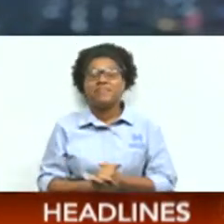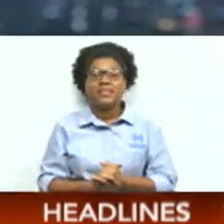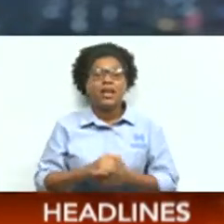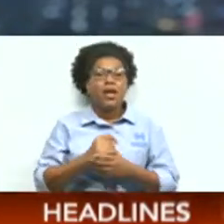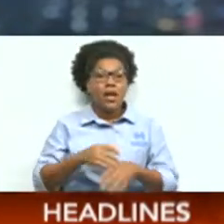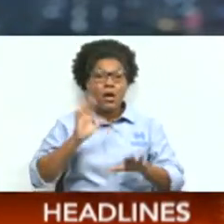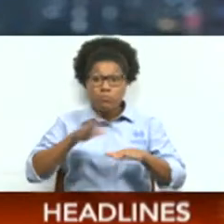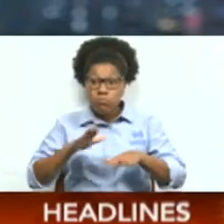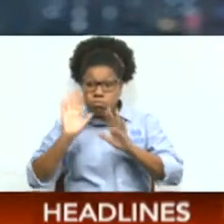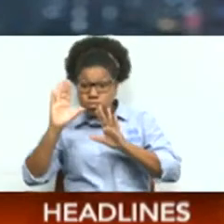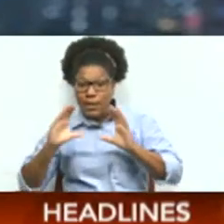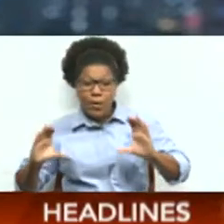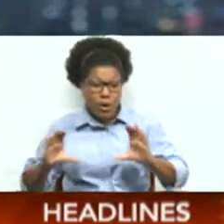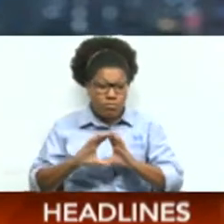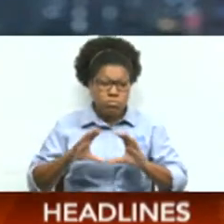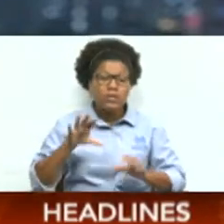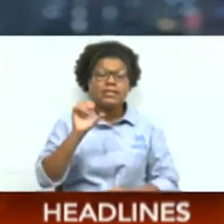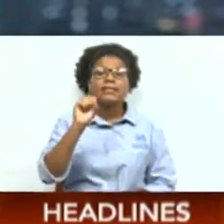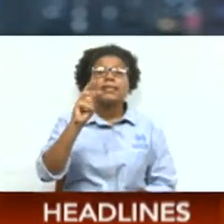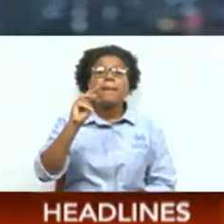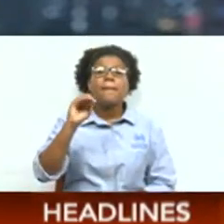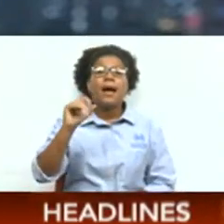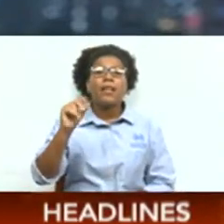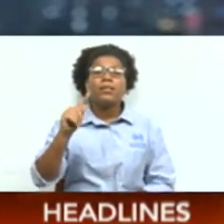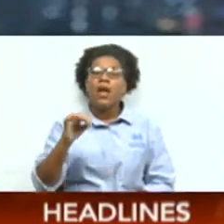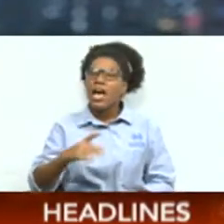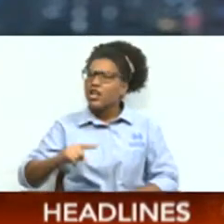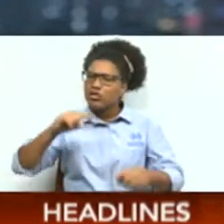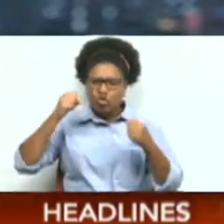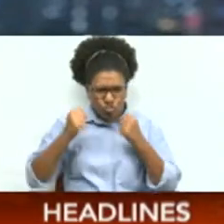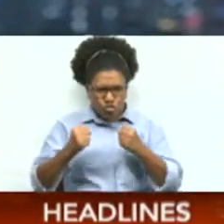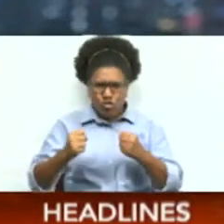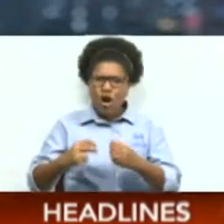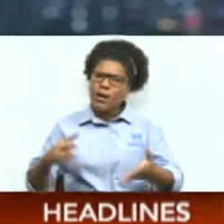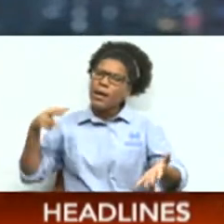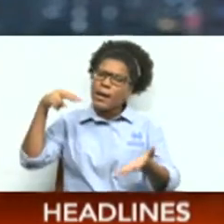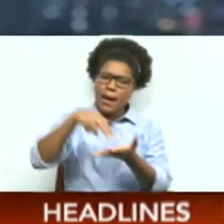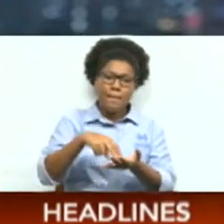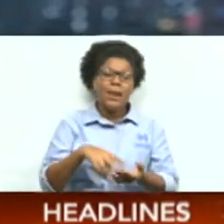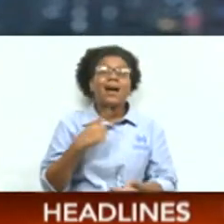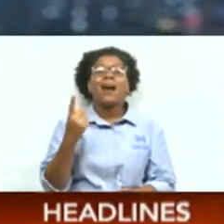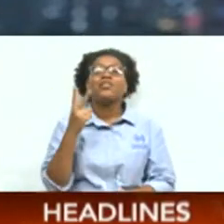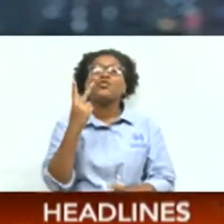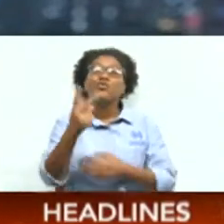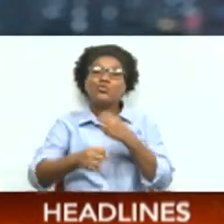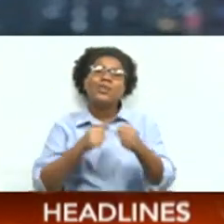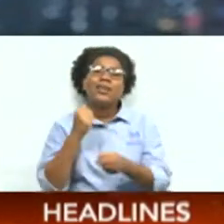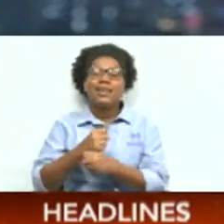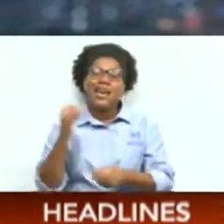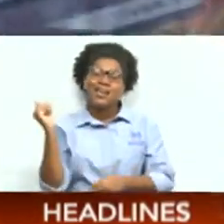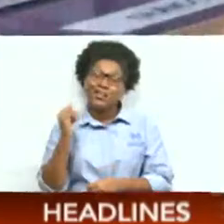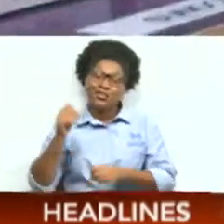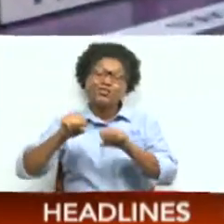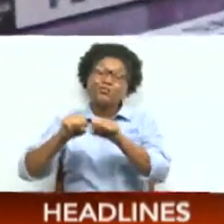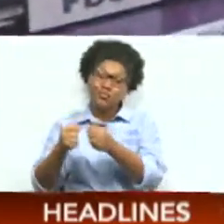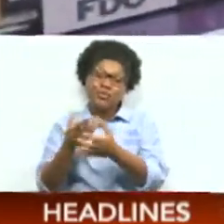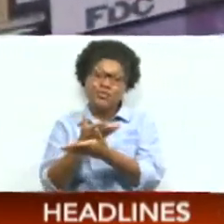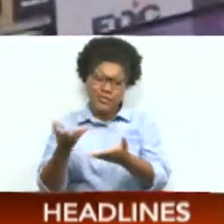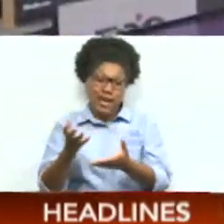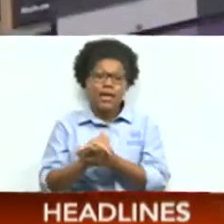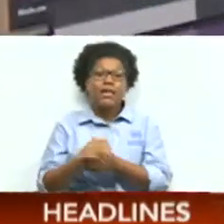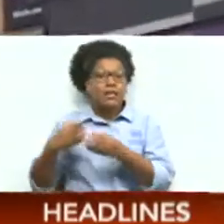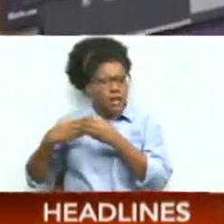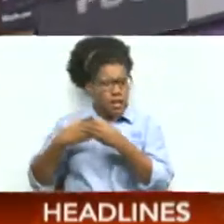and goal shooter Samantha Wallace-Joseph had another solid outing on her return from a two-year injury layoff to help guide the New South Wales